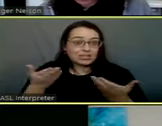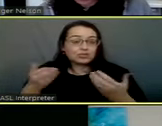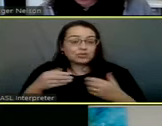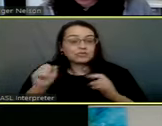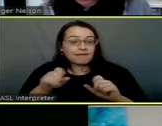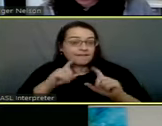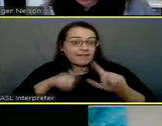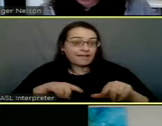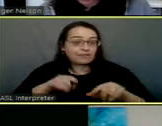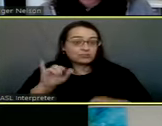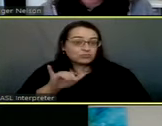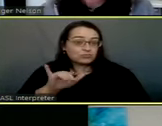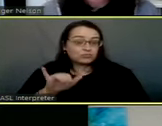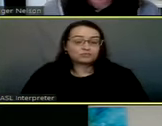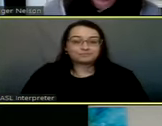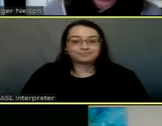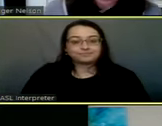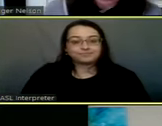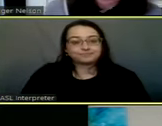call with us as well.